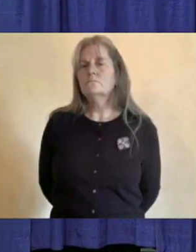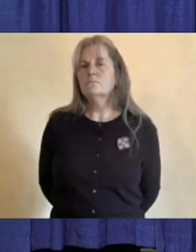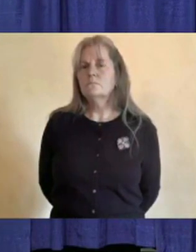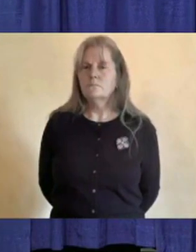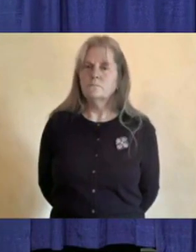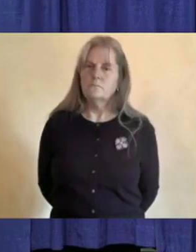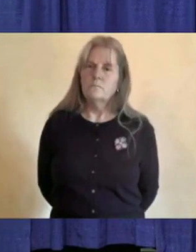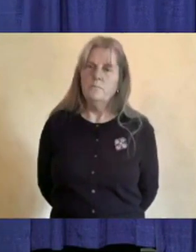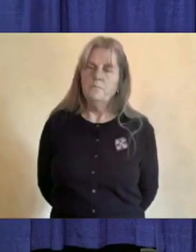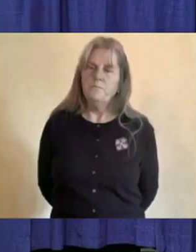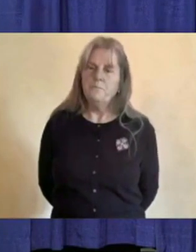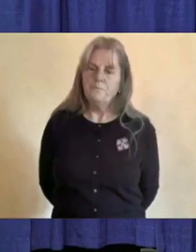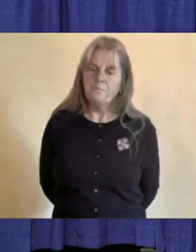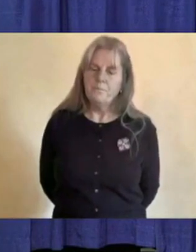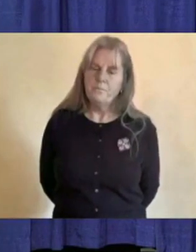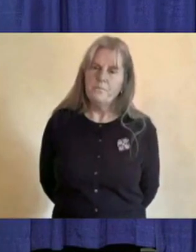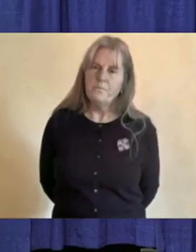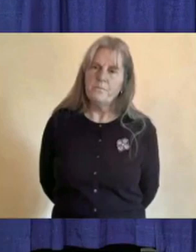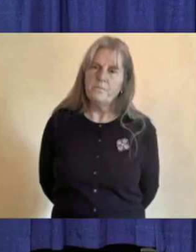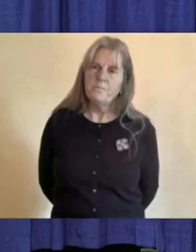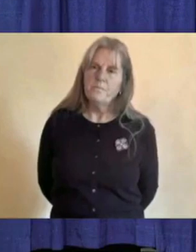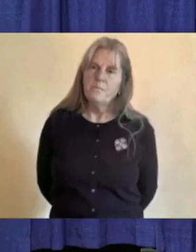si les symptômes sont,